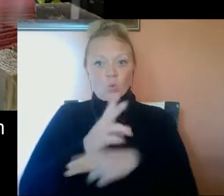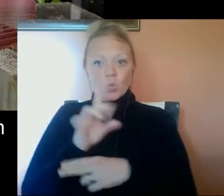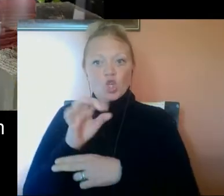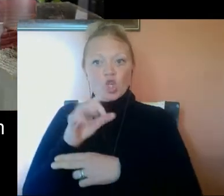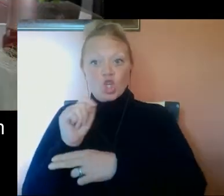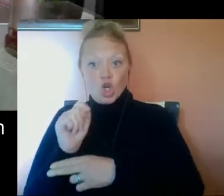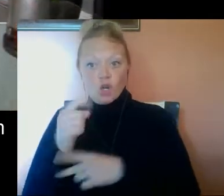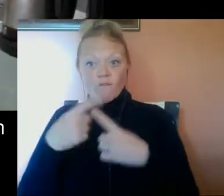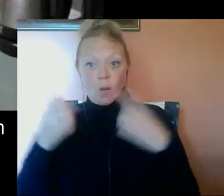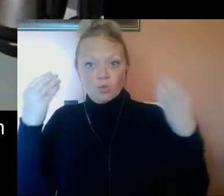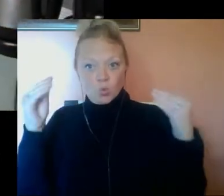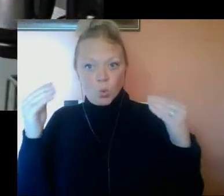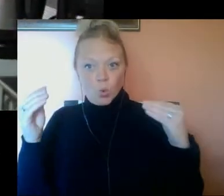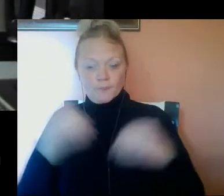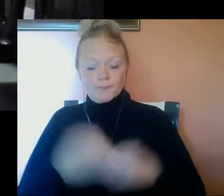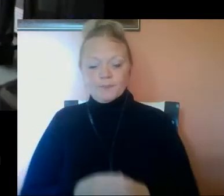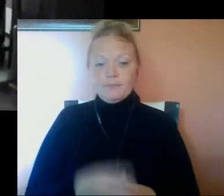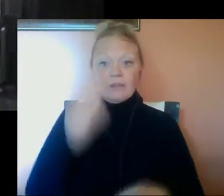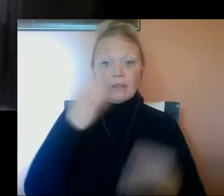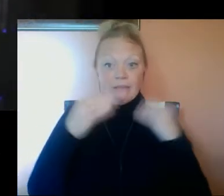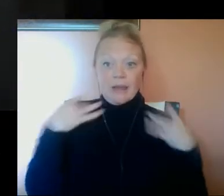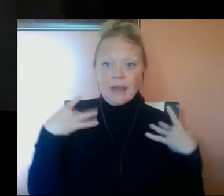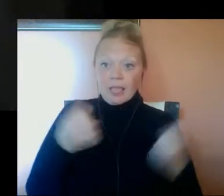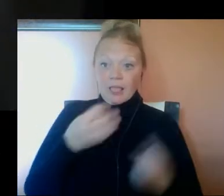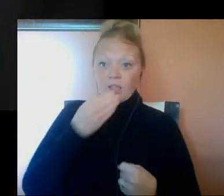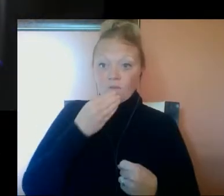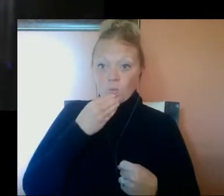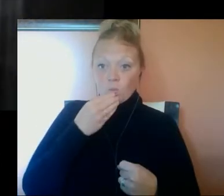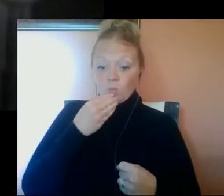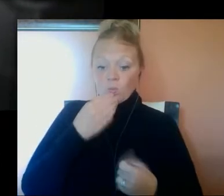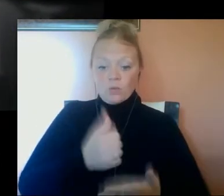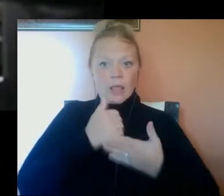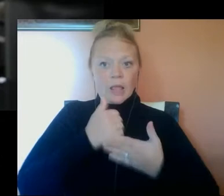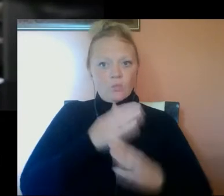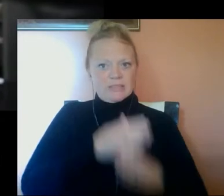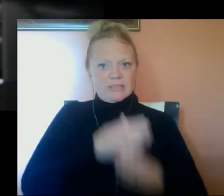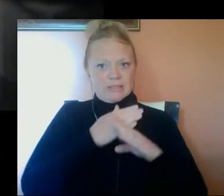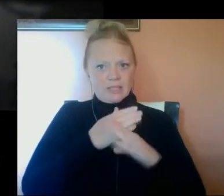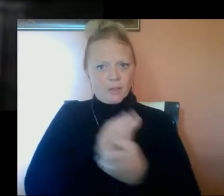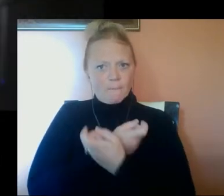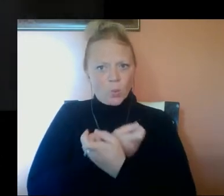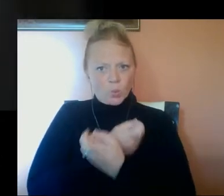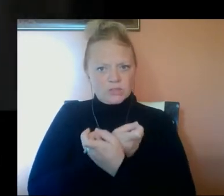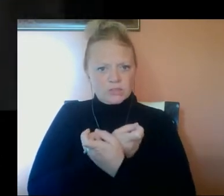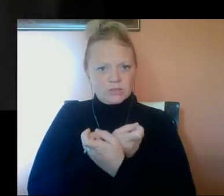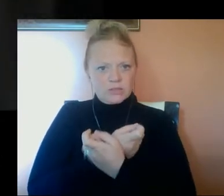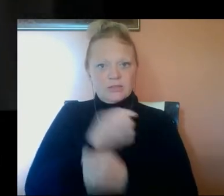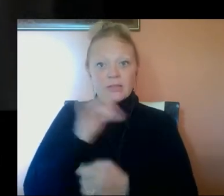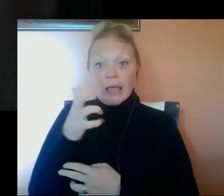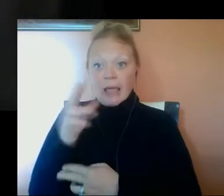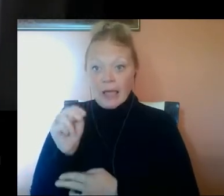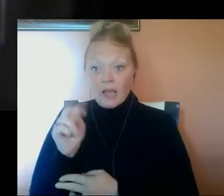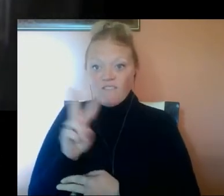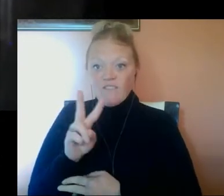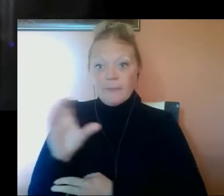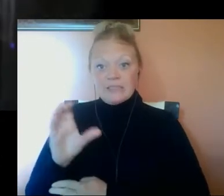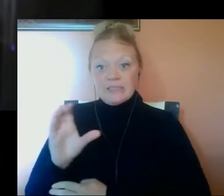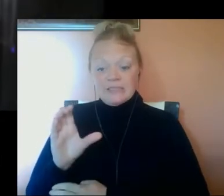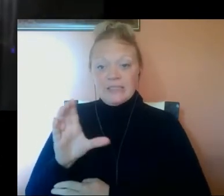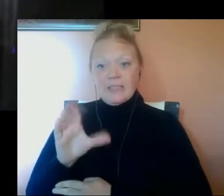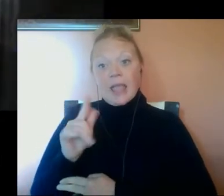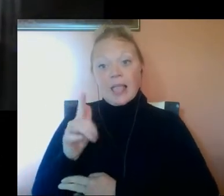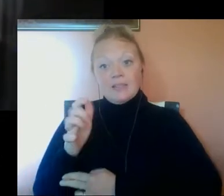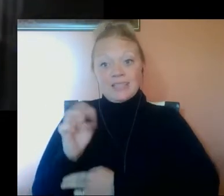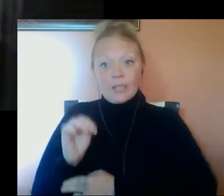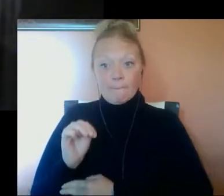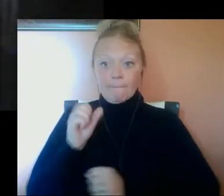store. Eating healthy foods helps to protect against lead poisoning. Foods with iron, vitamin C, and